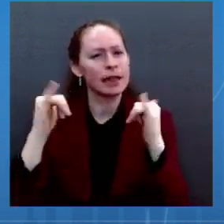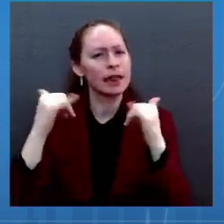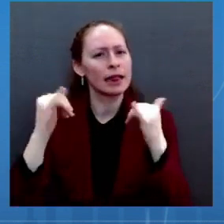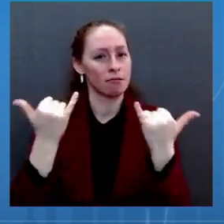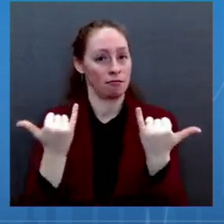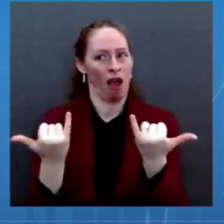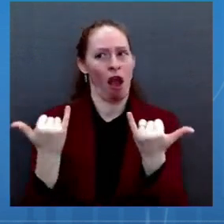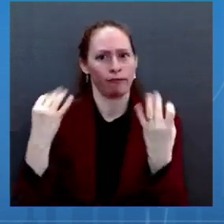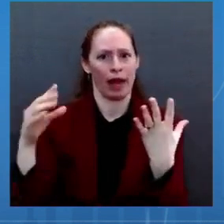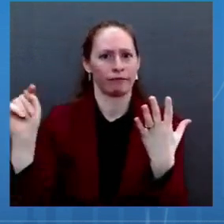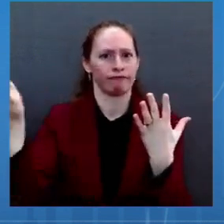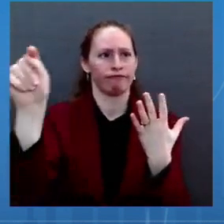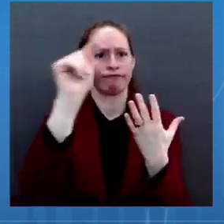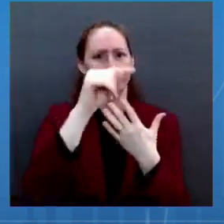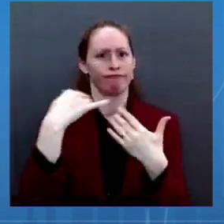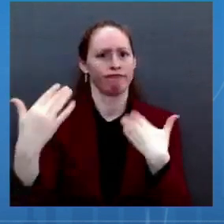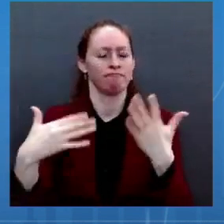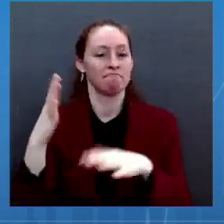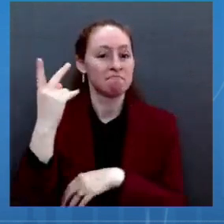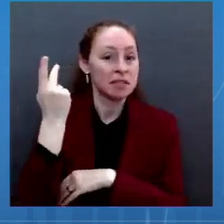Let's go to Zeke Miller at AP.